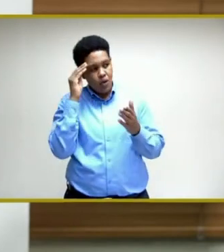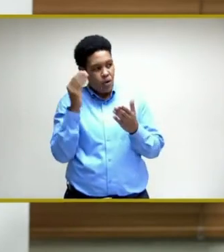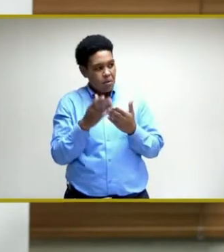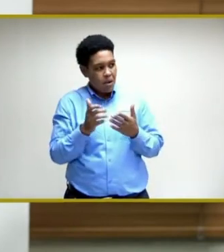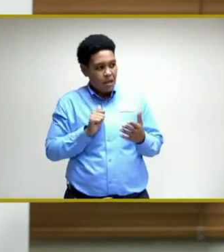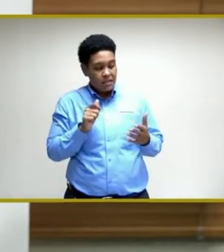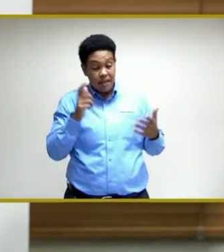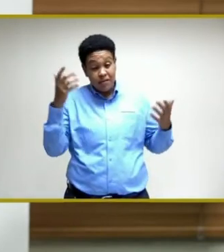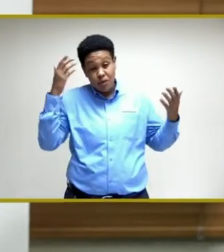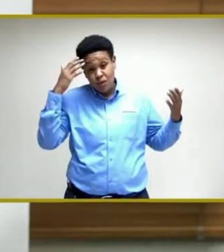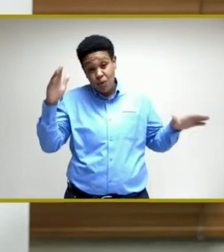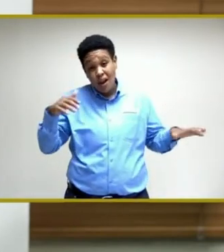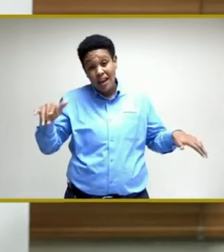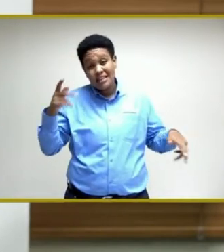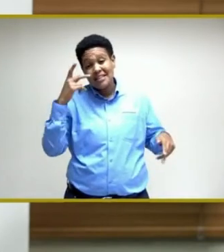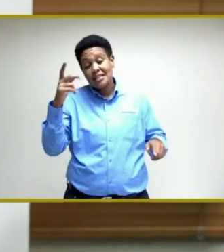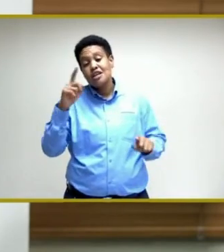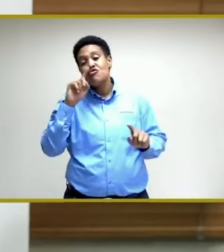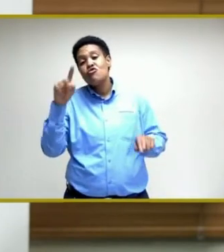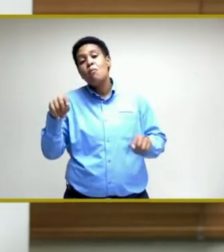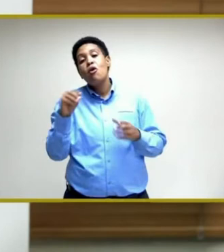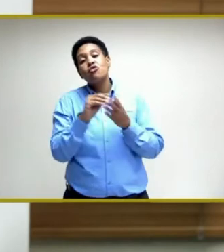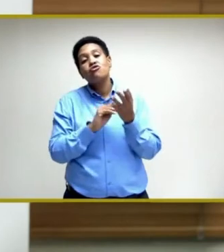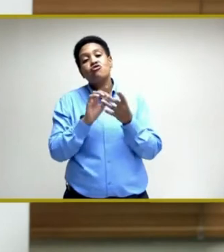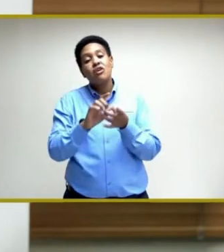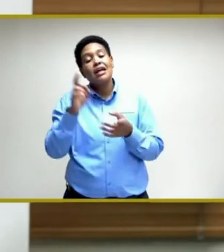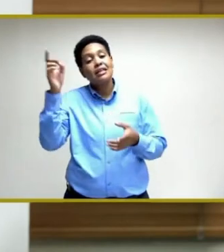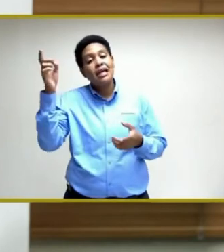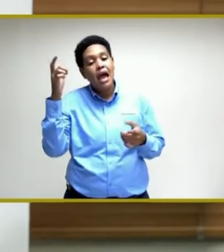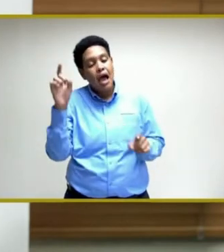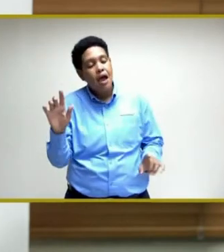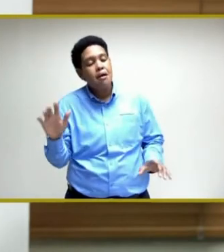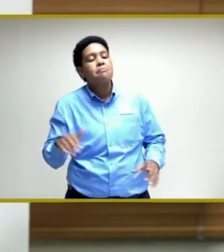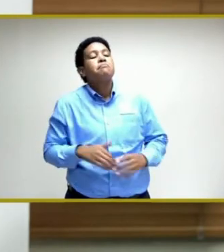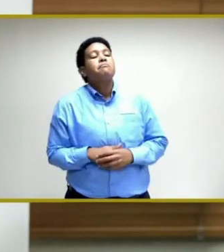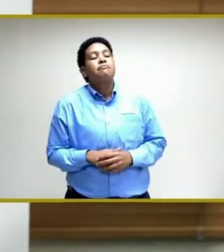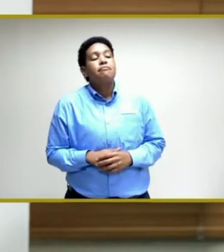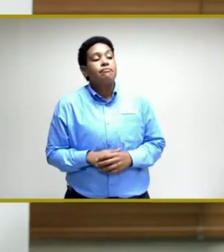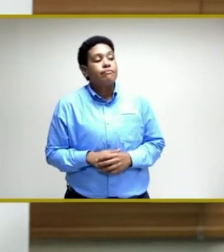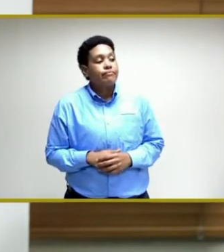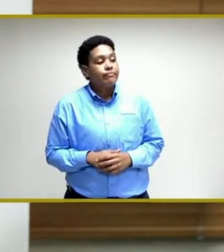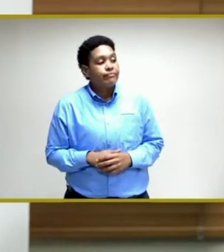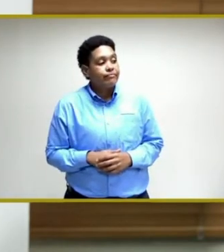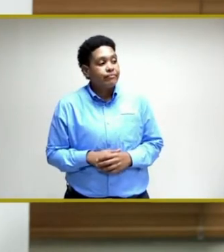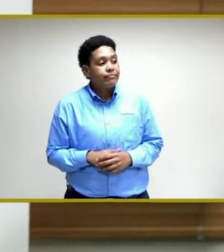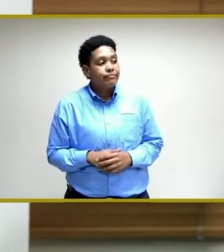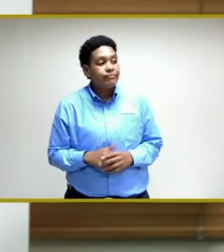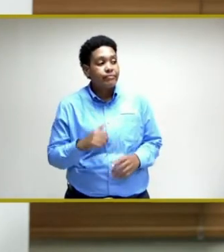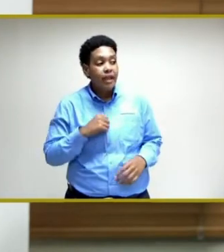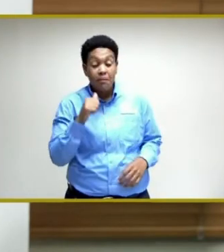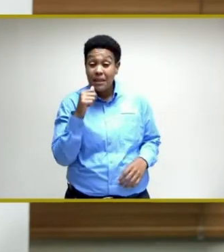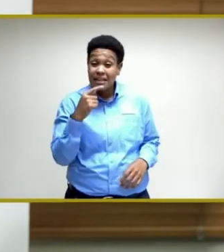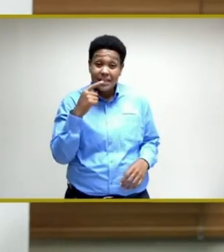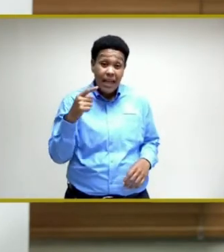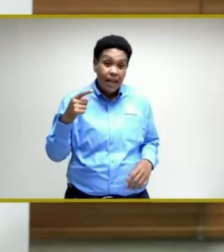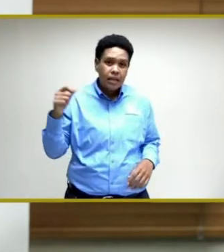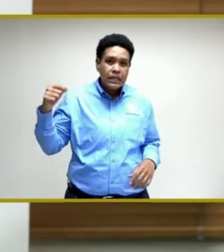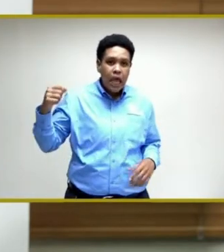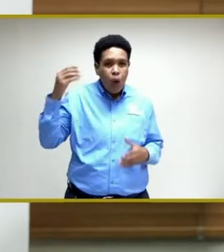don't know that. I haven't seen a report that that was the case. I am not saying they were or were not.